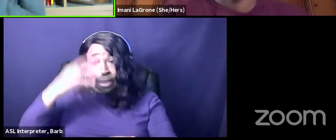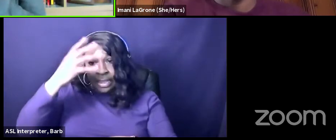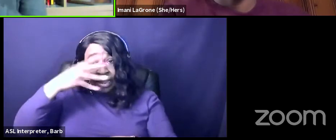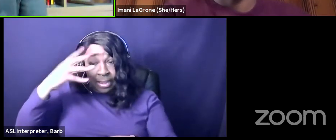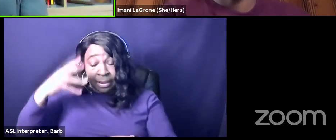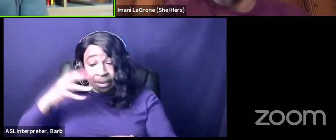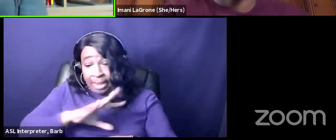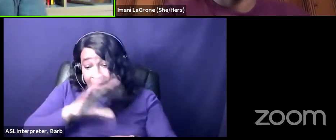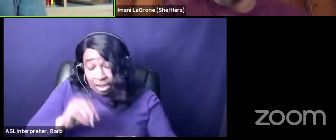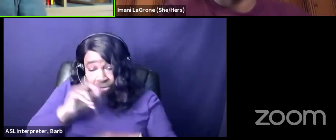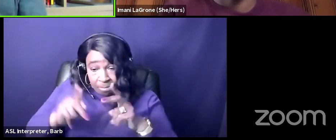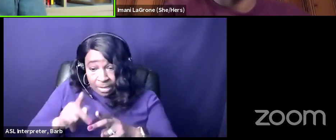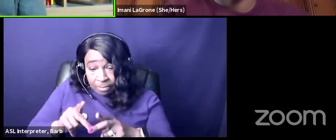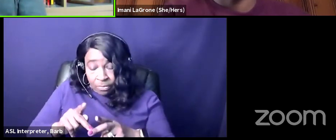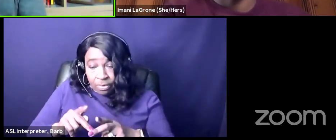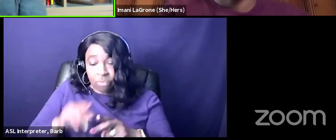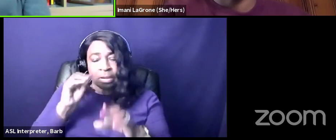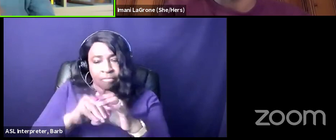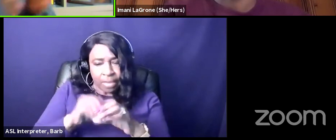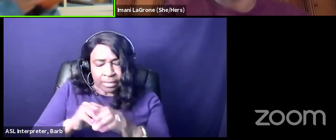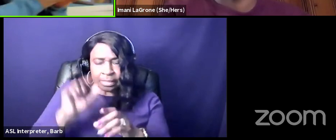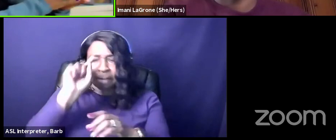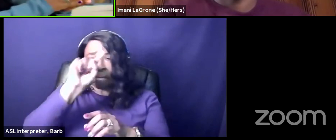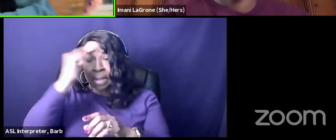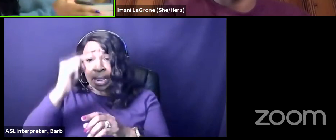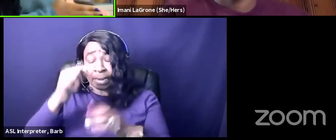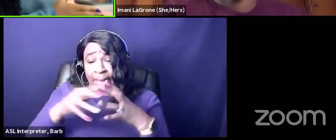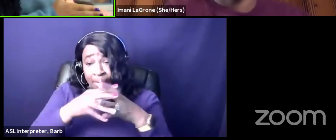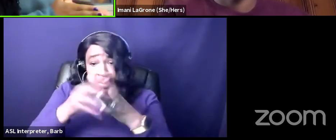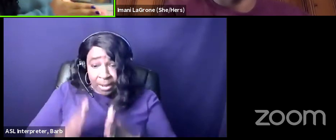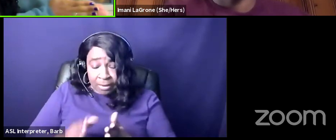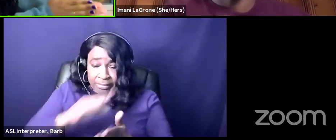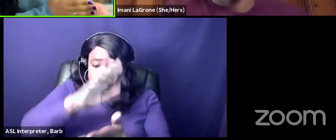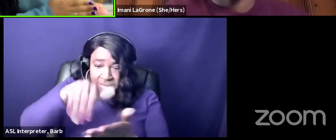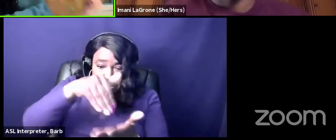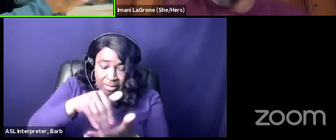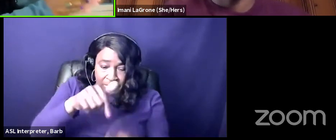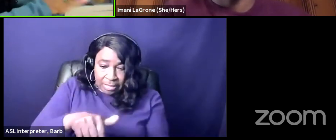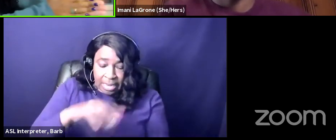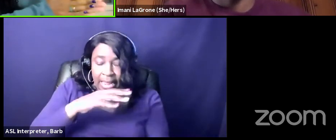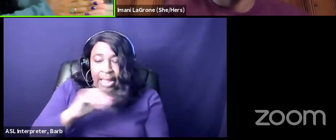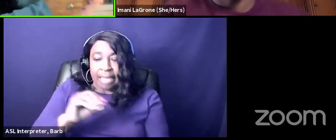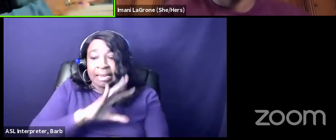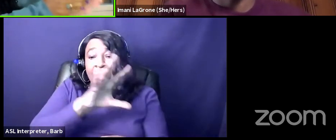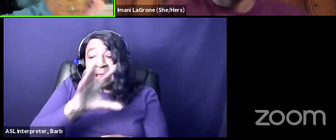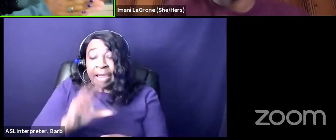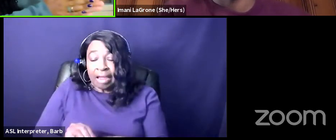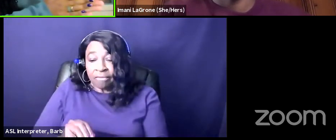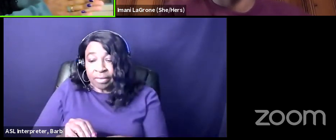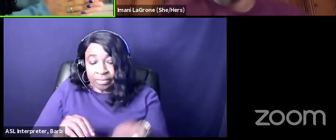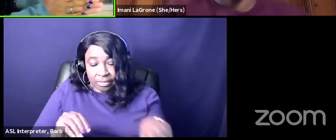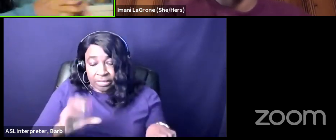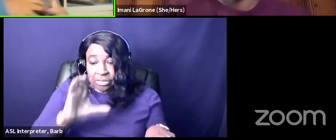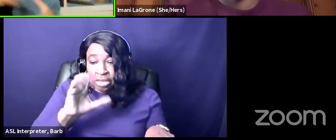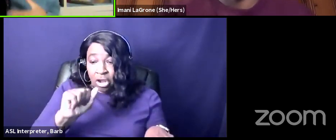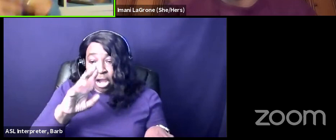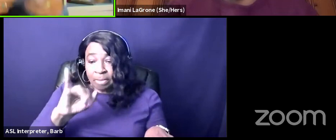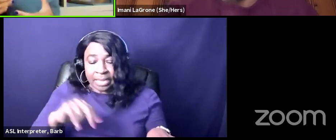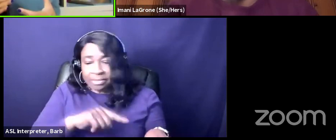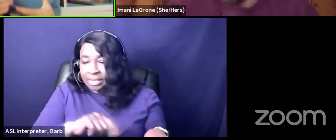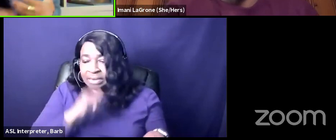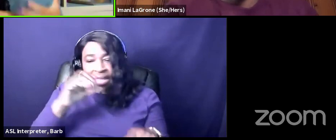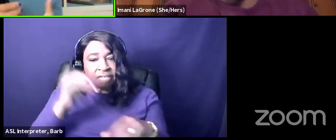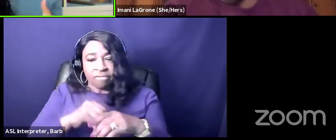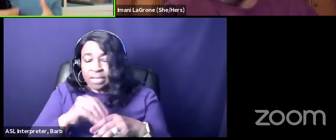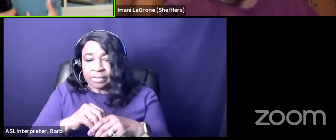dream black americans were in the middle and afro-caribbeans were the least invested in the american dream and